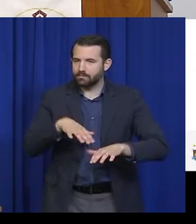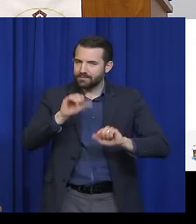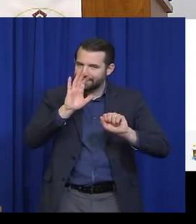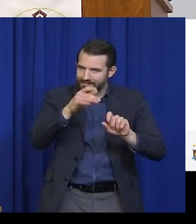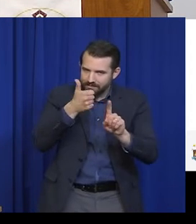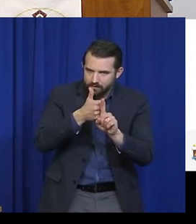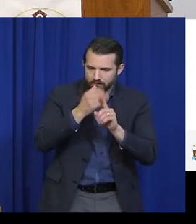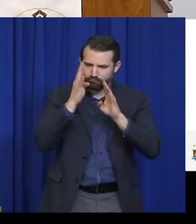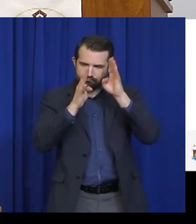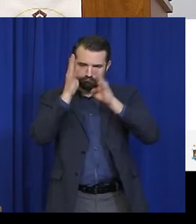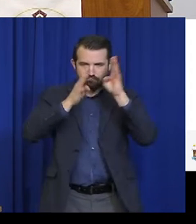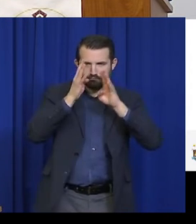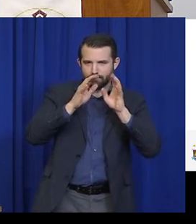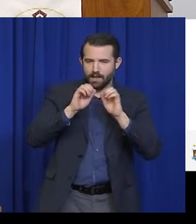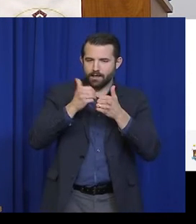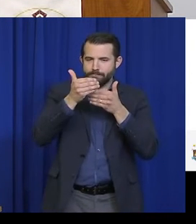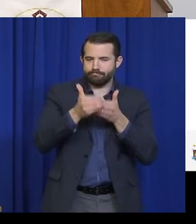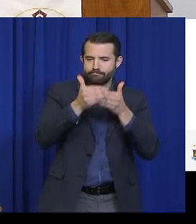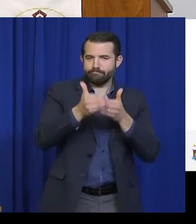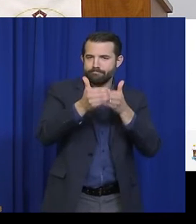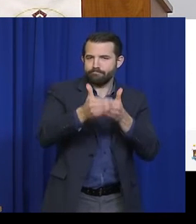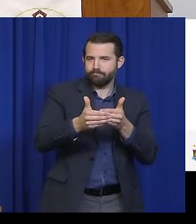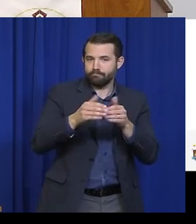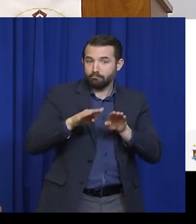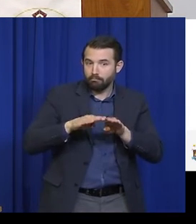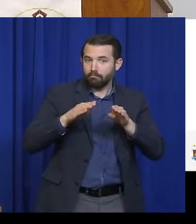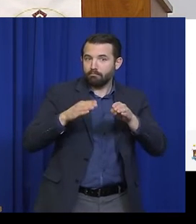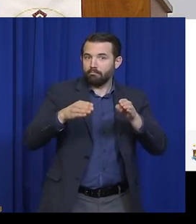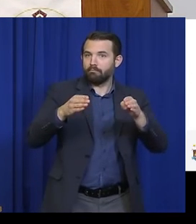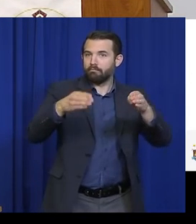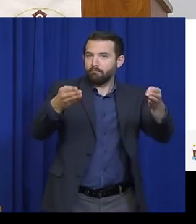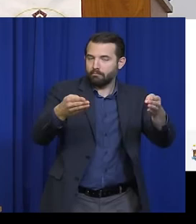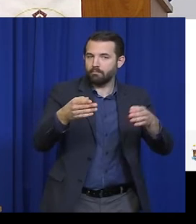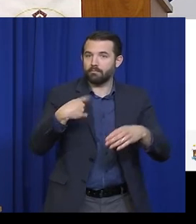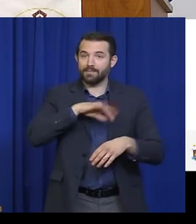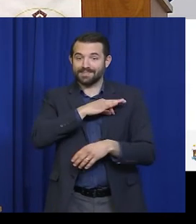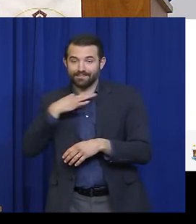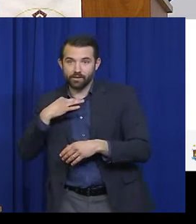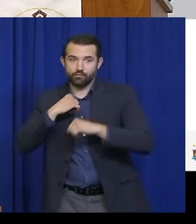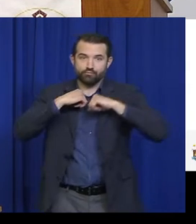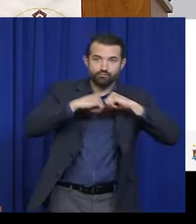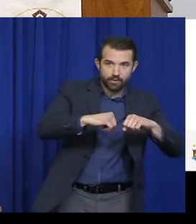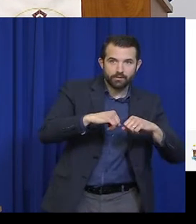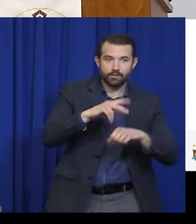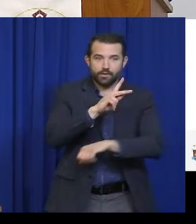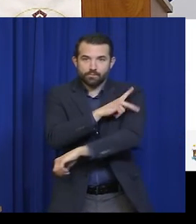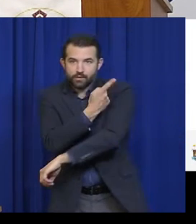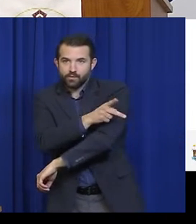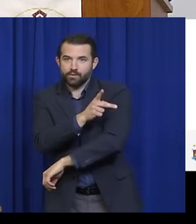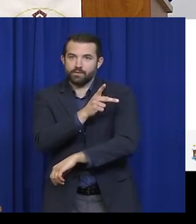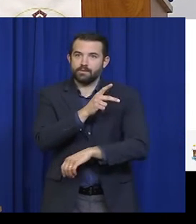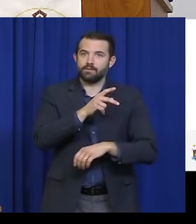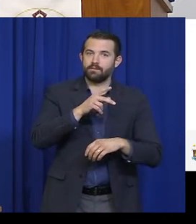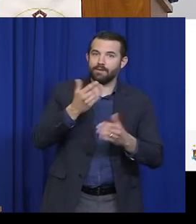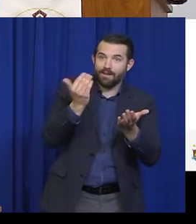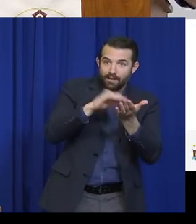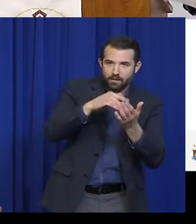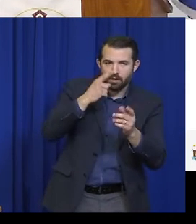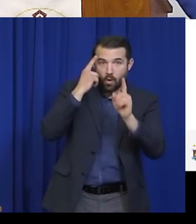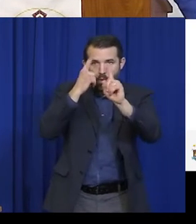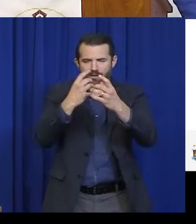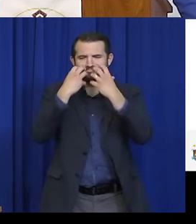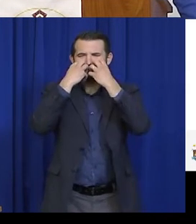-19 activity, that they maintain capacity in our hospitals for any potential outbreaks.